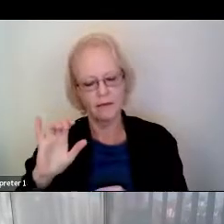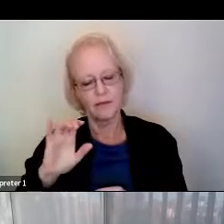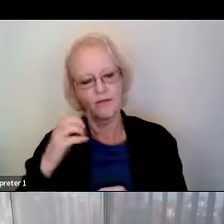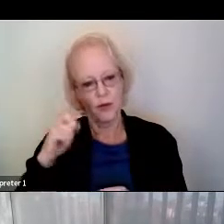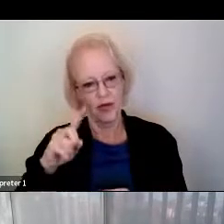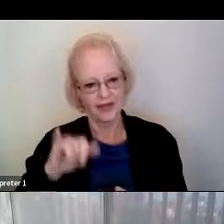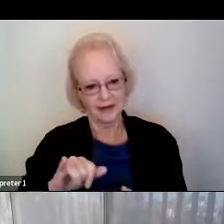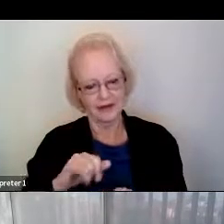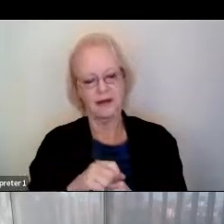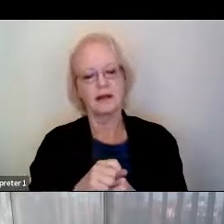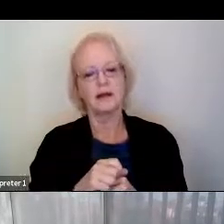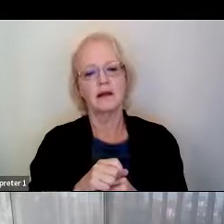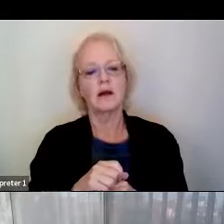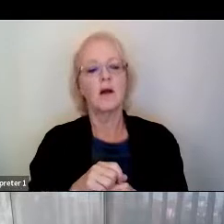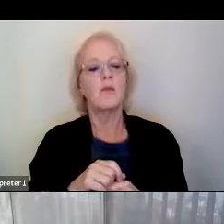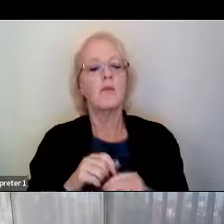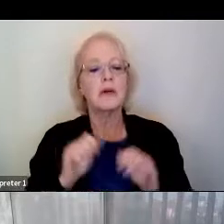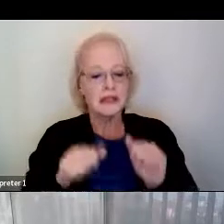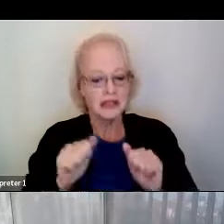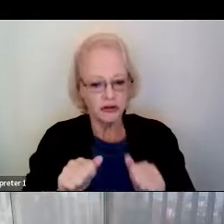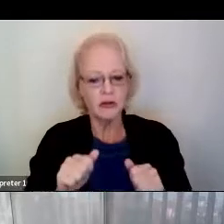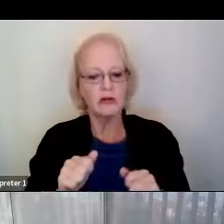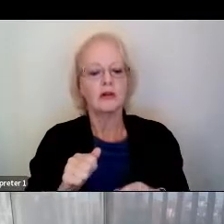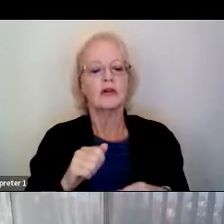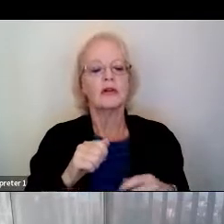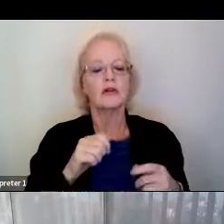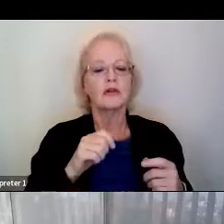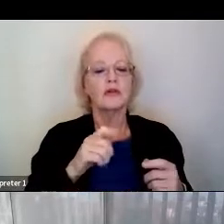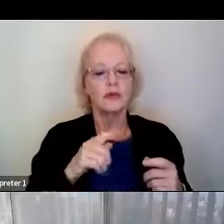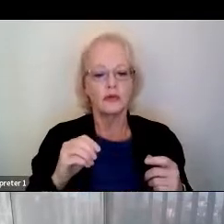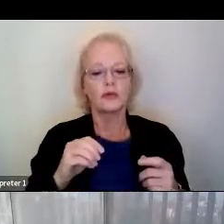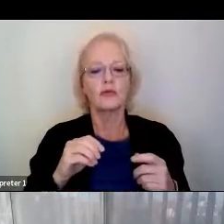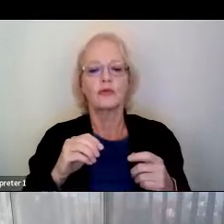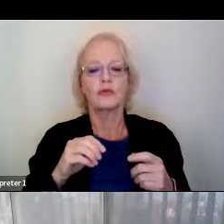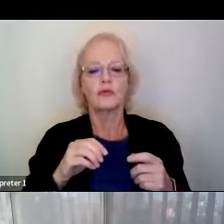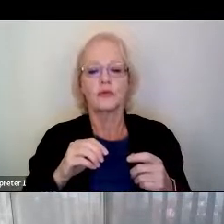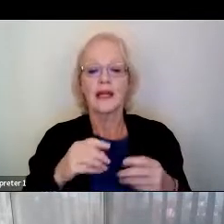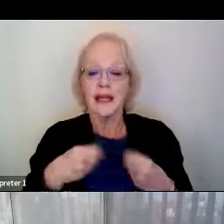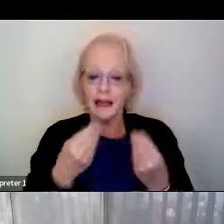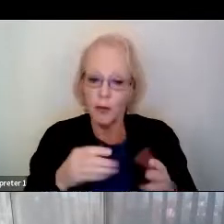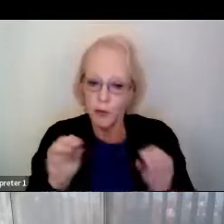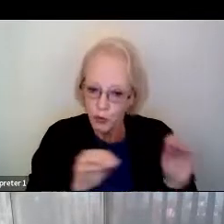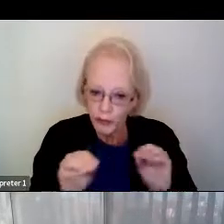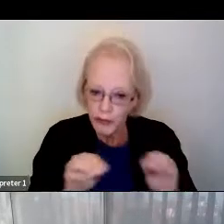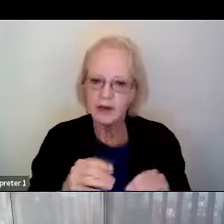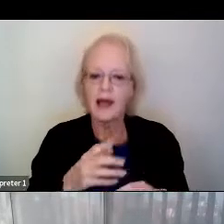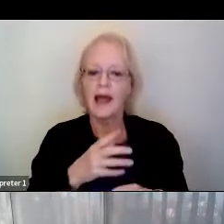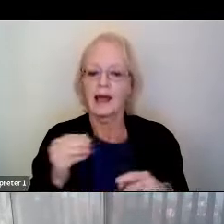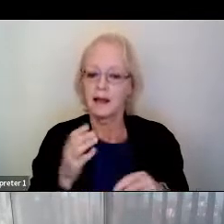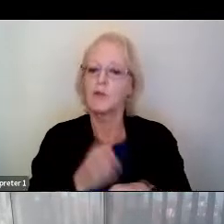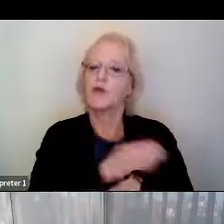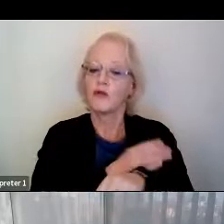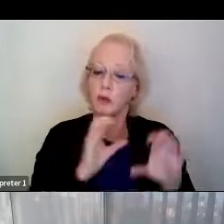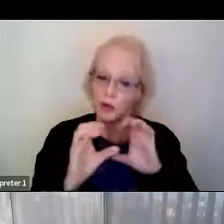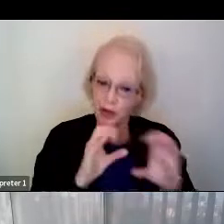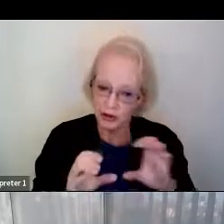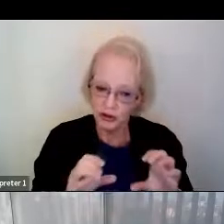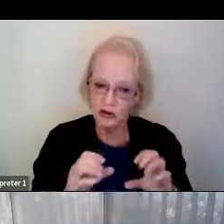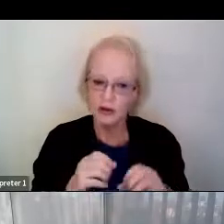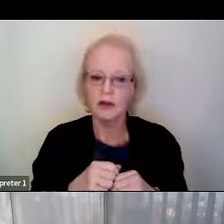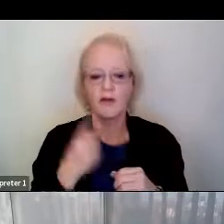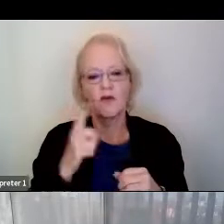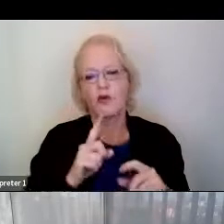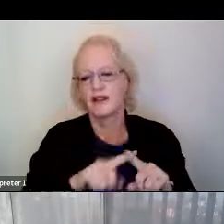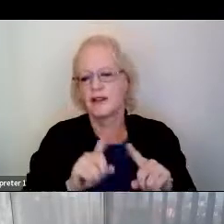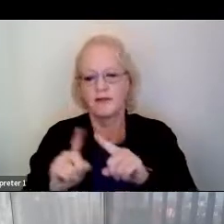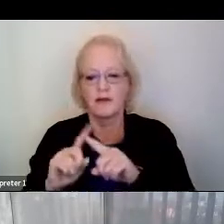have the potential to restore movement and communication capabilities to individuals with impaired speech and movement due to a variety of